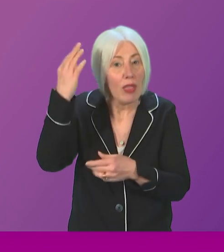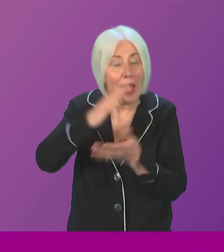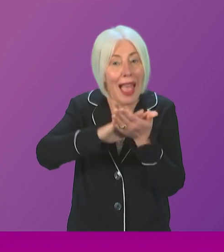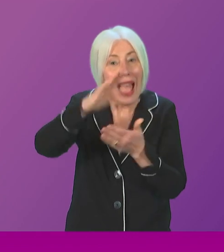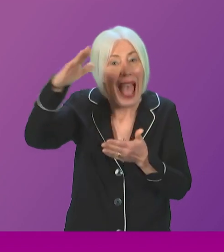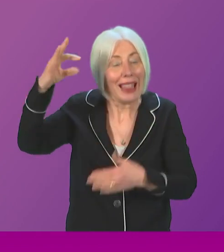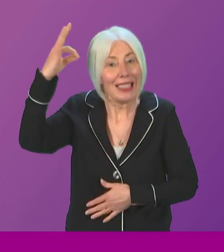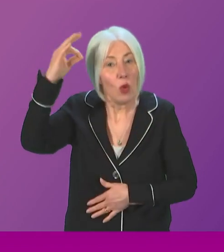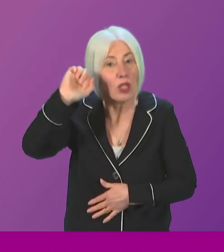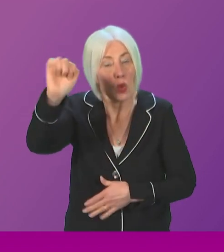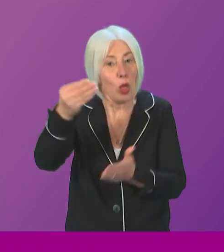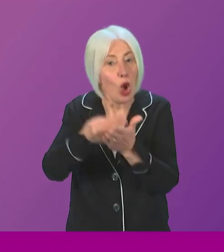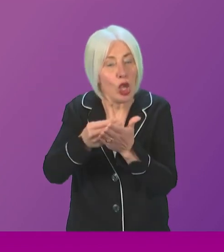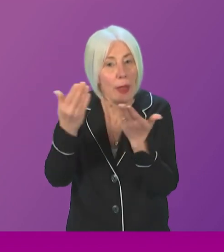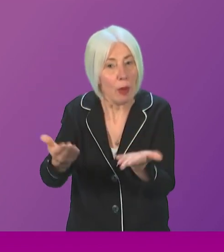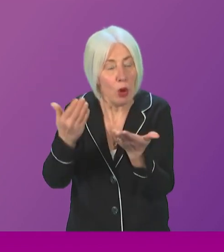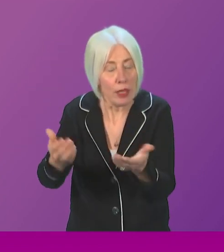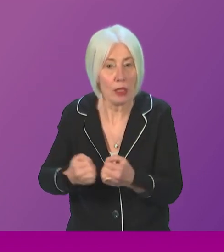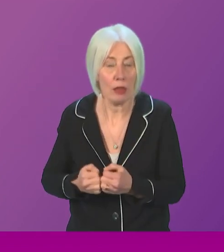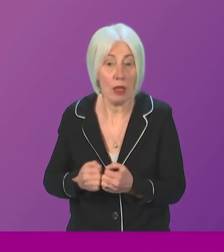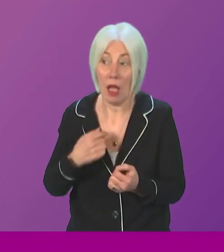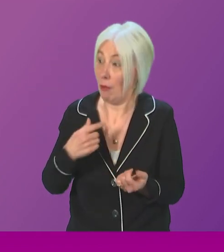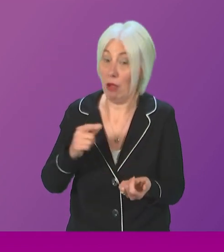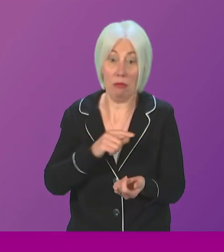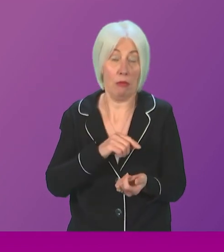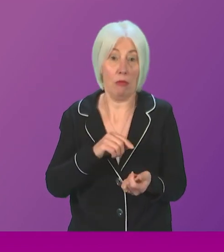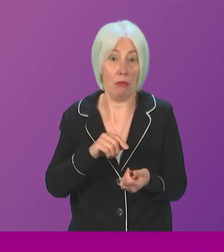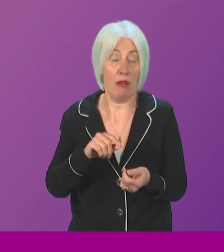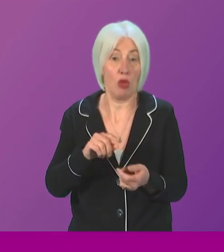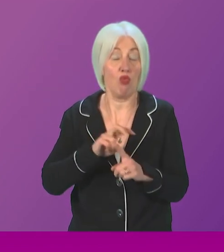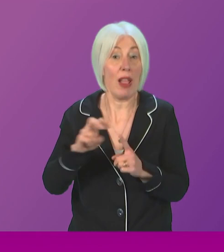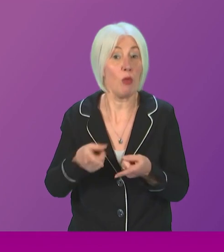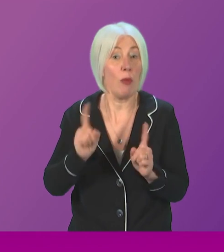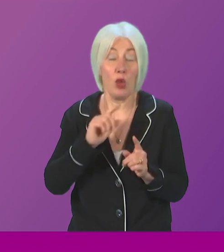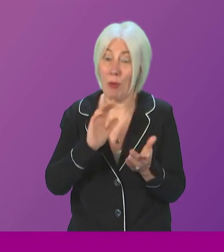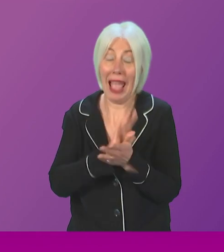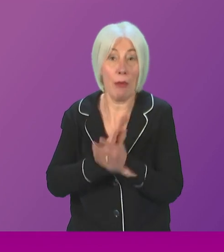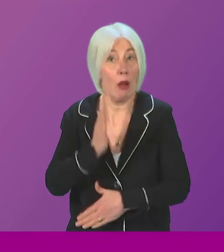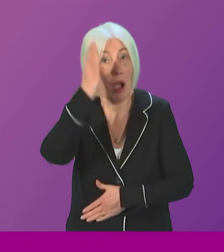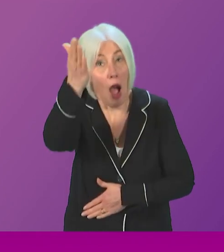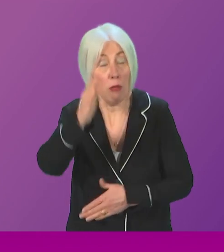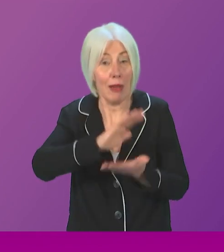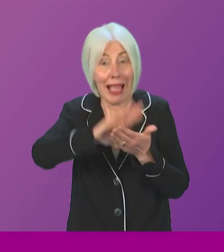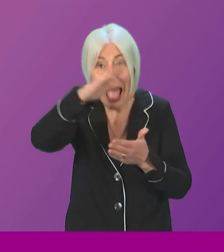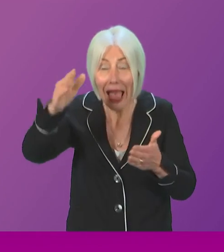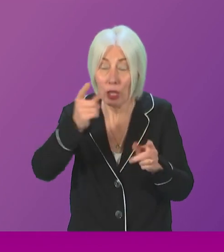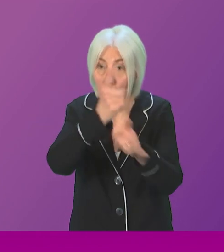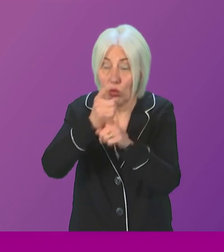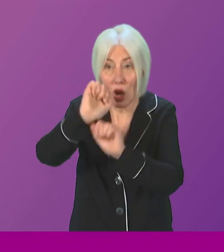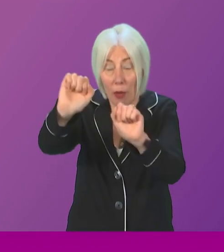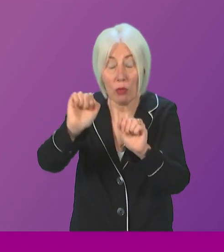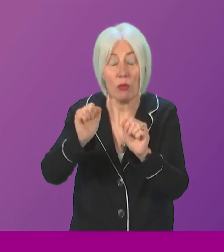about these costs. And, of course, Kevin Stewart would be happy, of course, to visit, uh, the Highlands, and talk to the local community about the Corrin Ferry route.